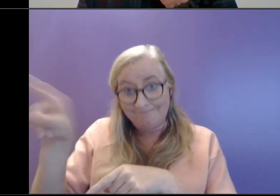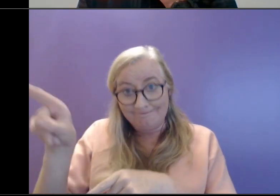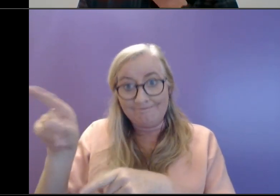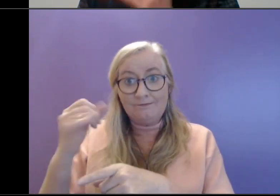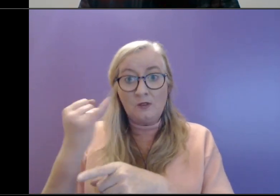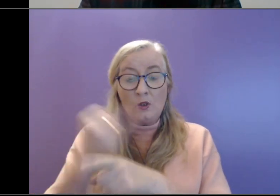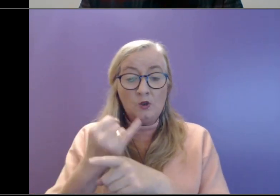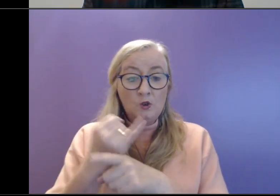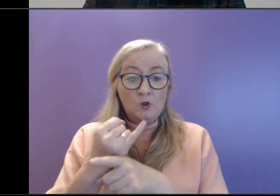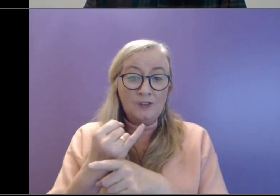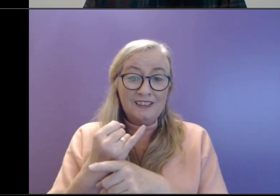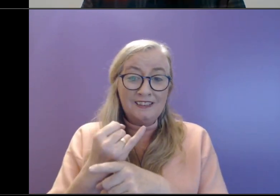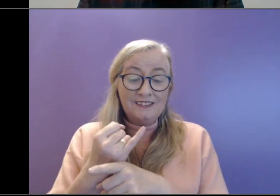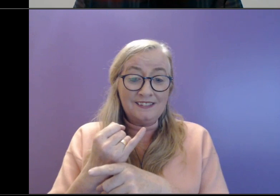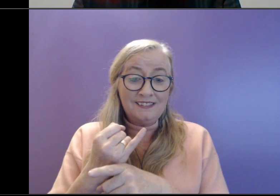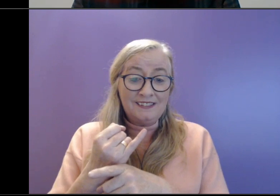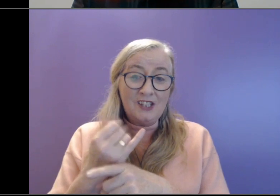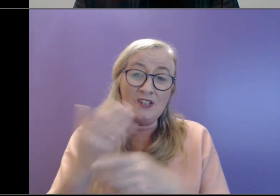seem to lighten the load.